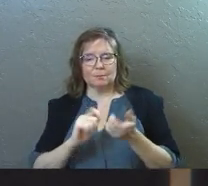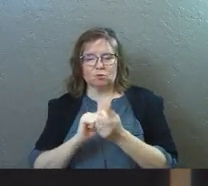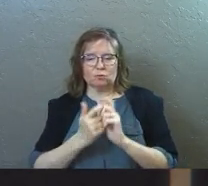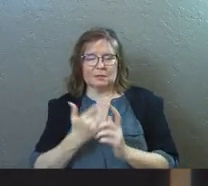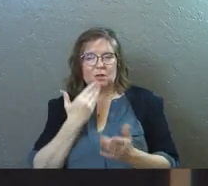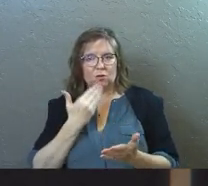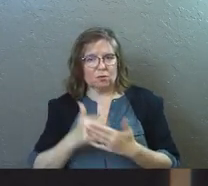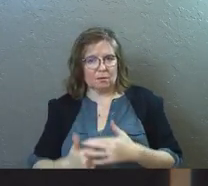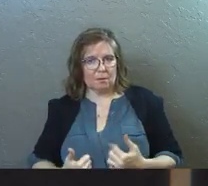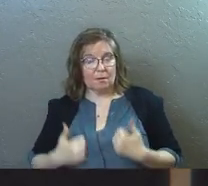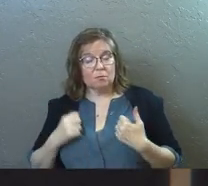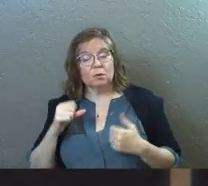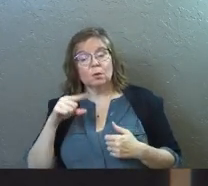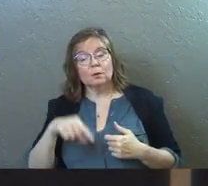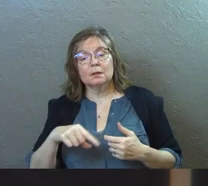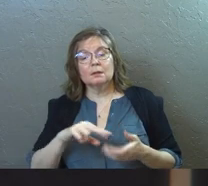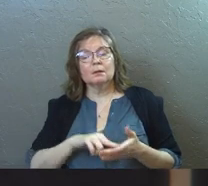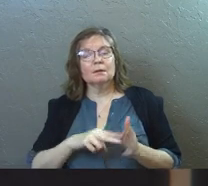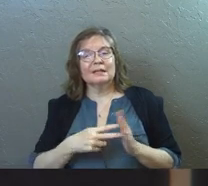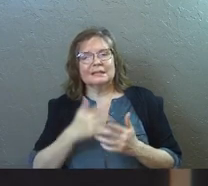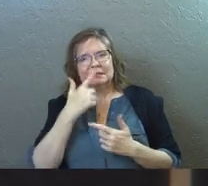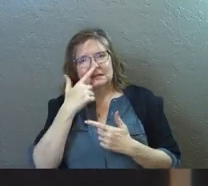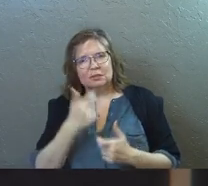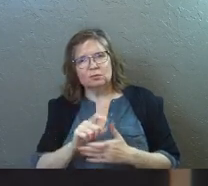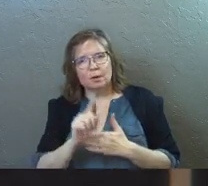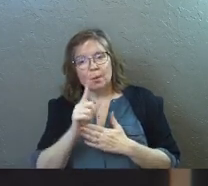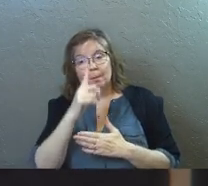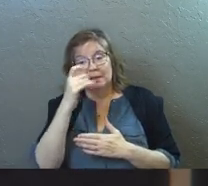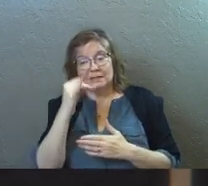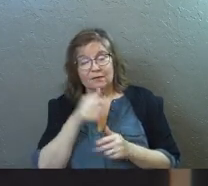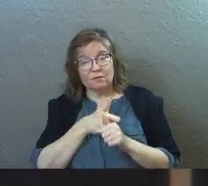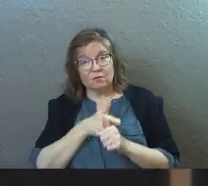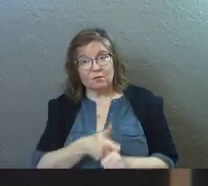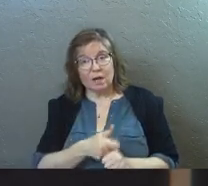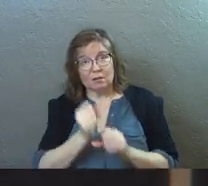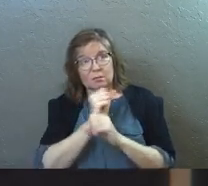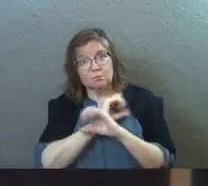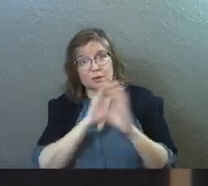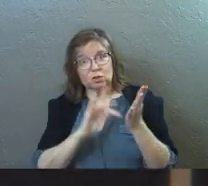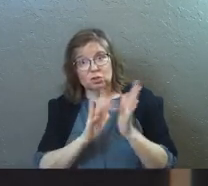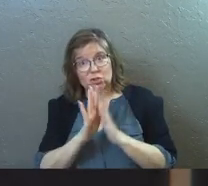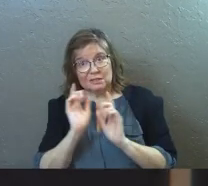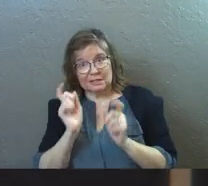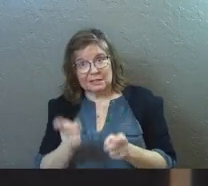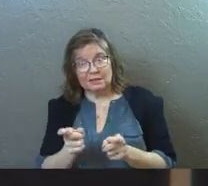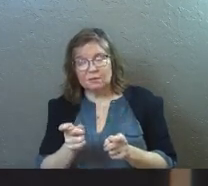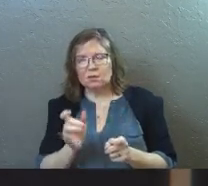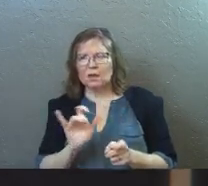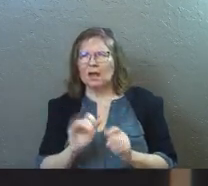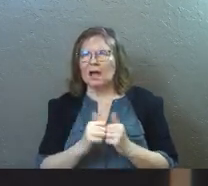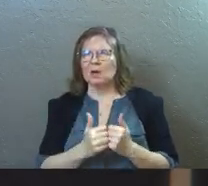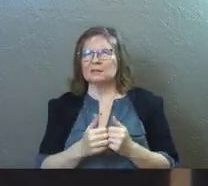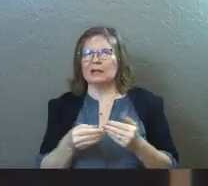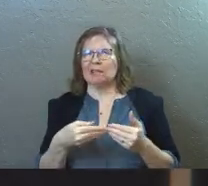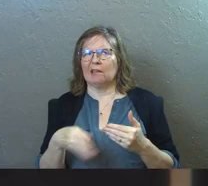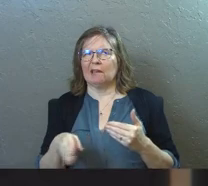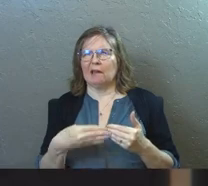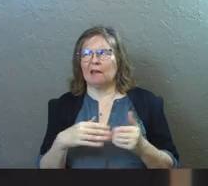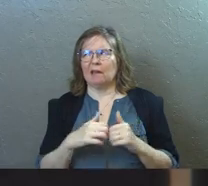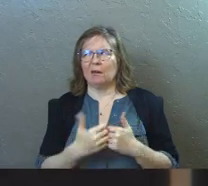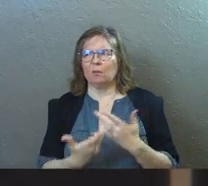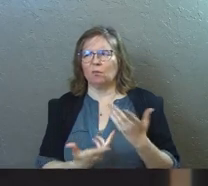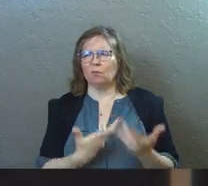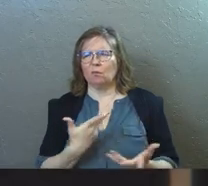say. So this is an interesting moment because if you're following the picture that Jesus gives really closely, you're like, how's he the gate?